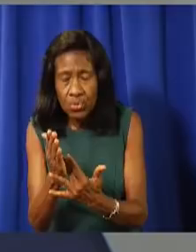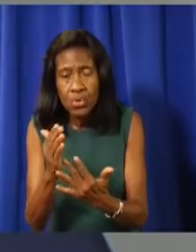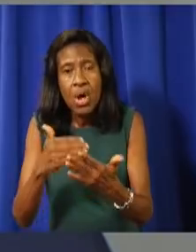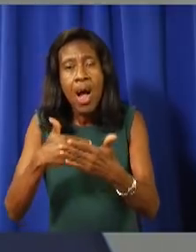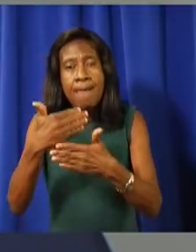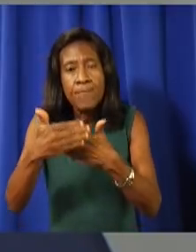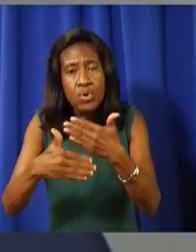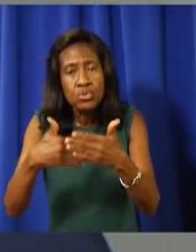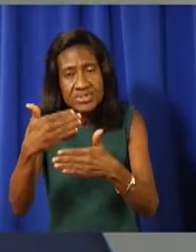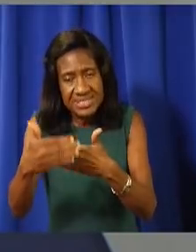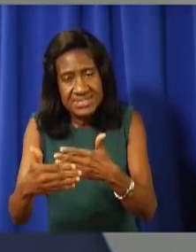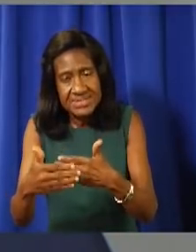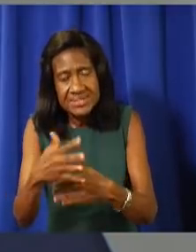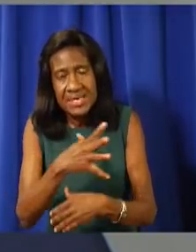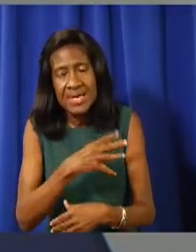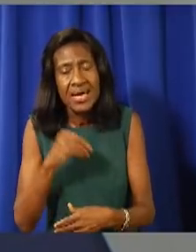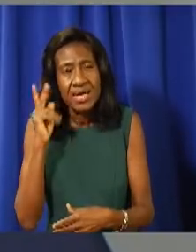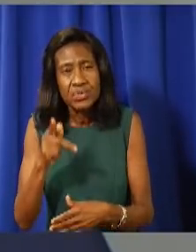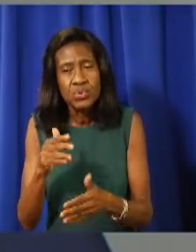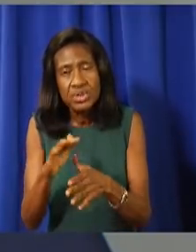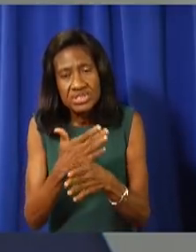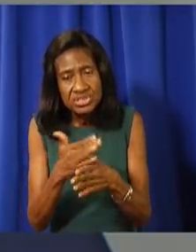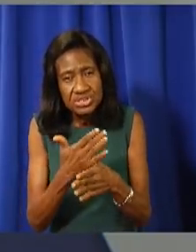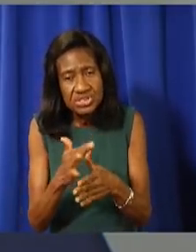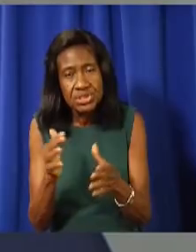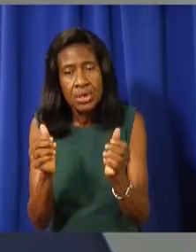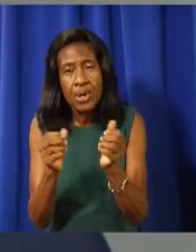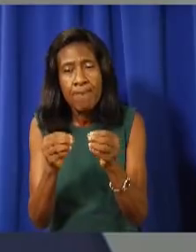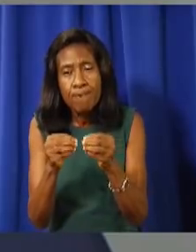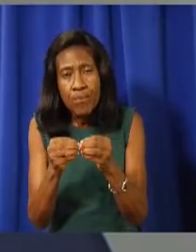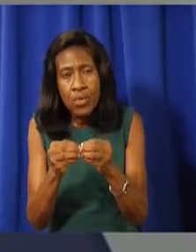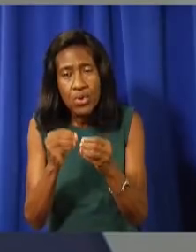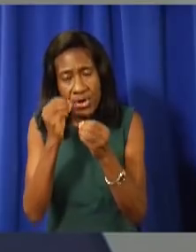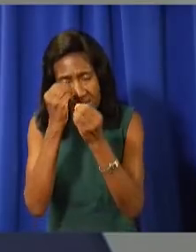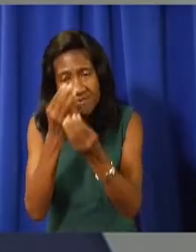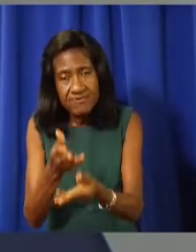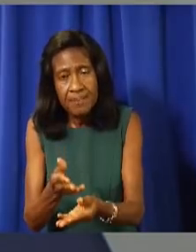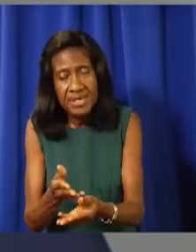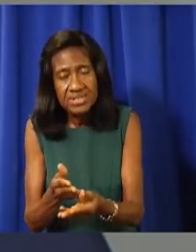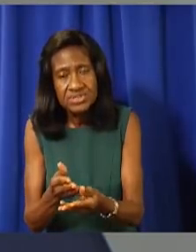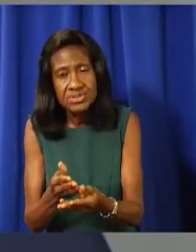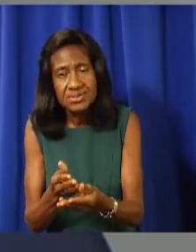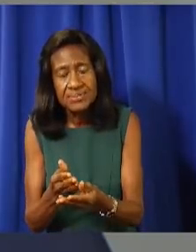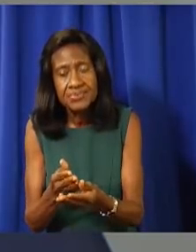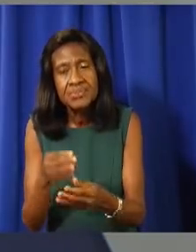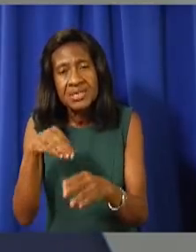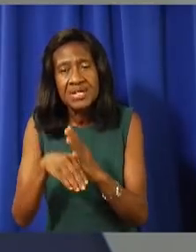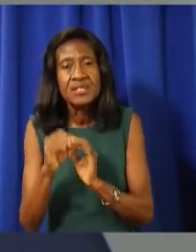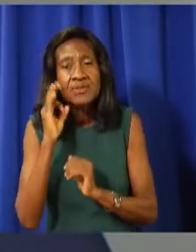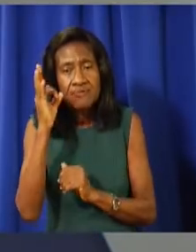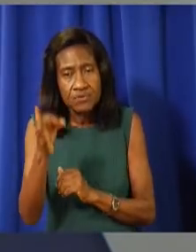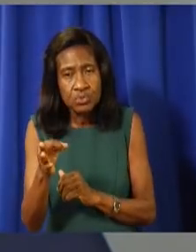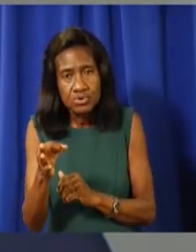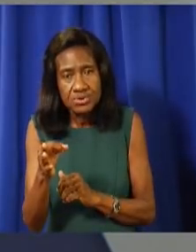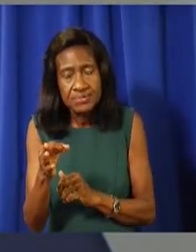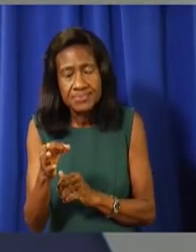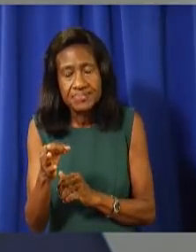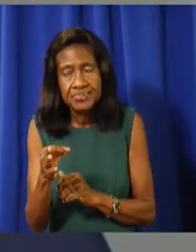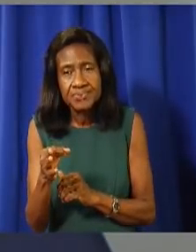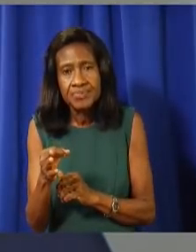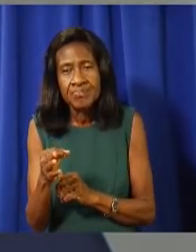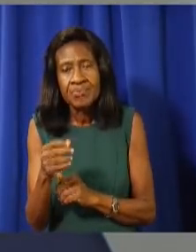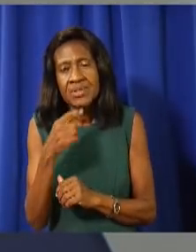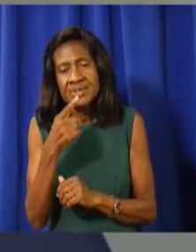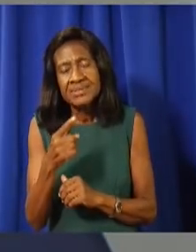more information with you as it becomes available in the coming weeks. In closing, I want to assure the good